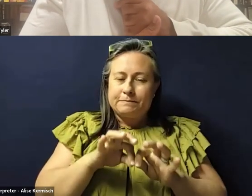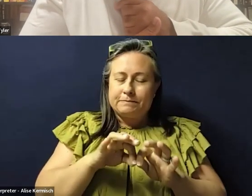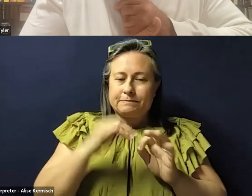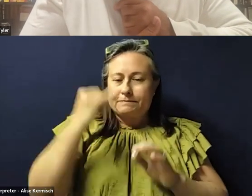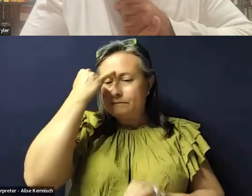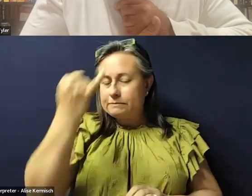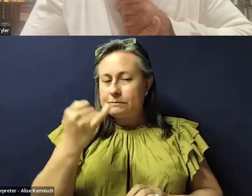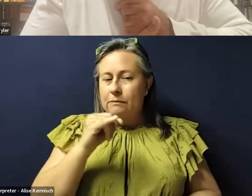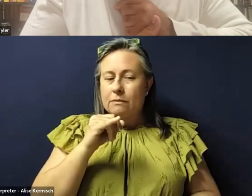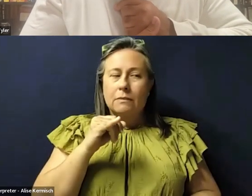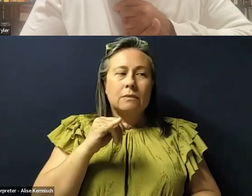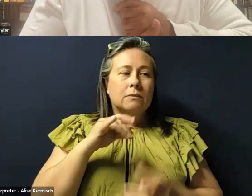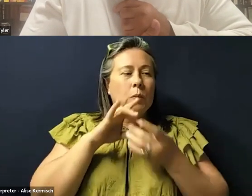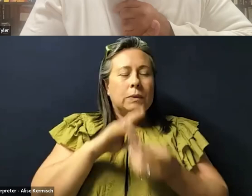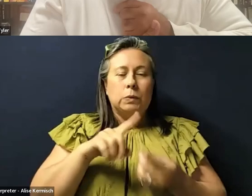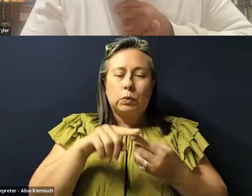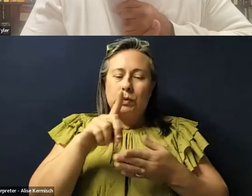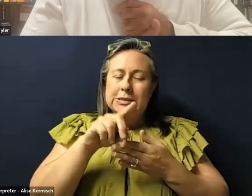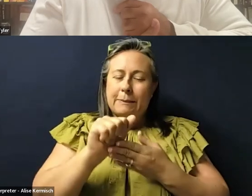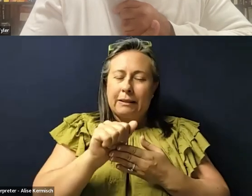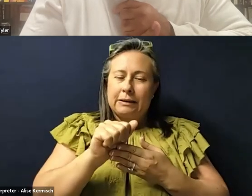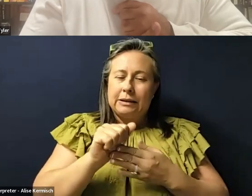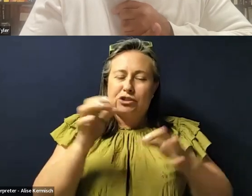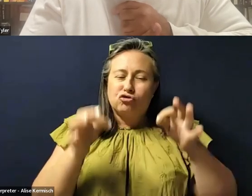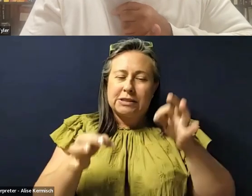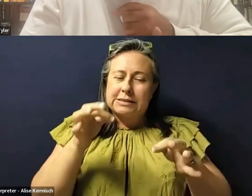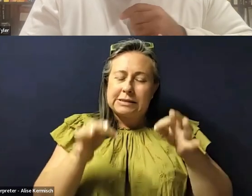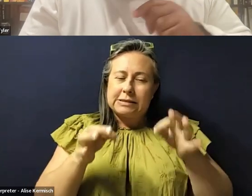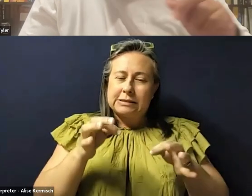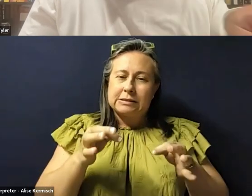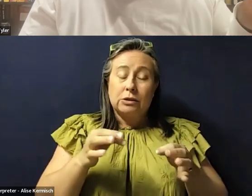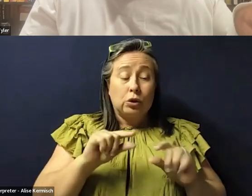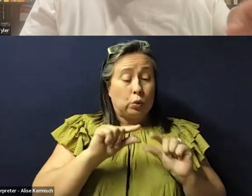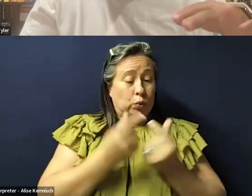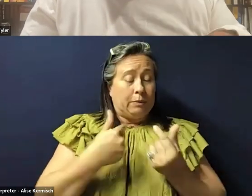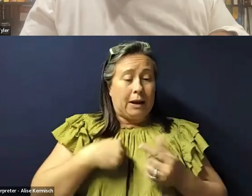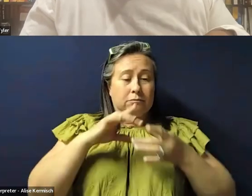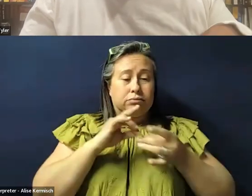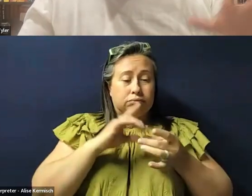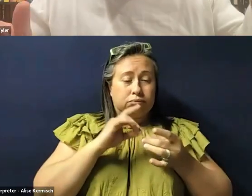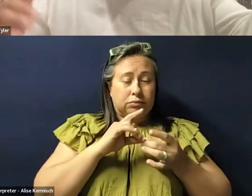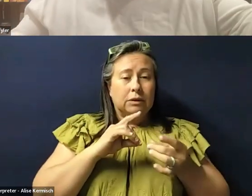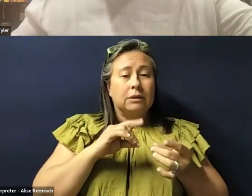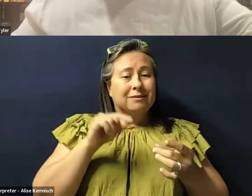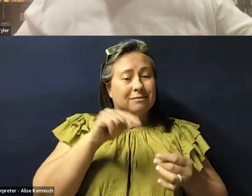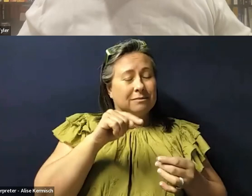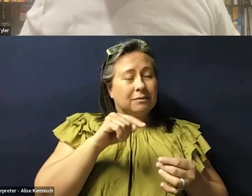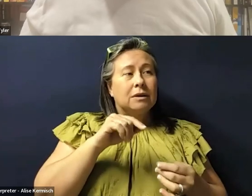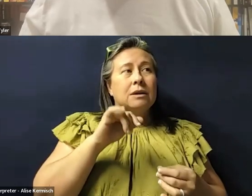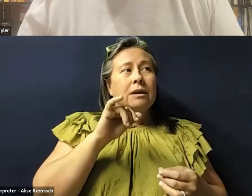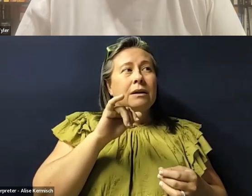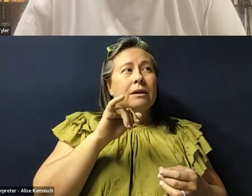of, uh, of, of disability justice, right? That the group I cited at the end of my talk since invalid has this wonderful,